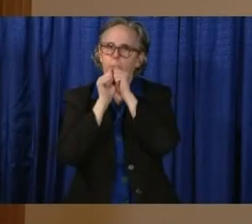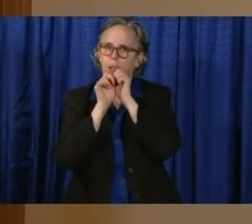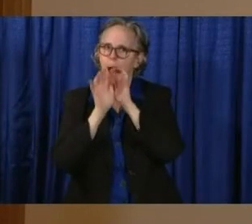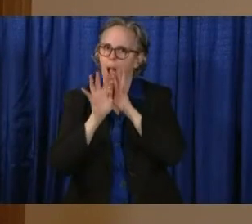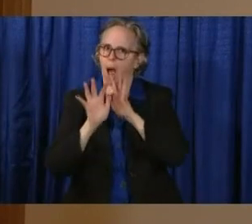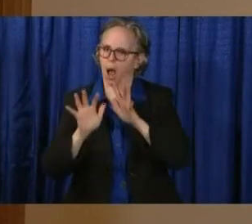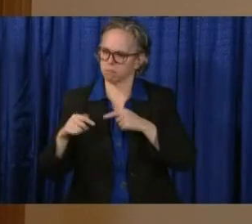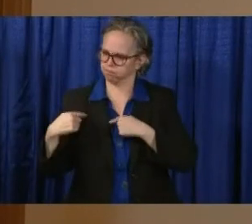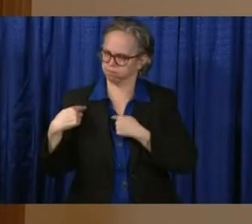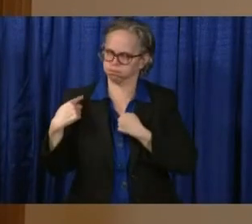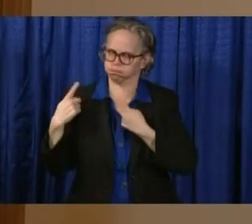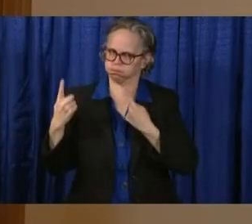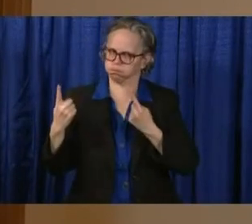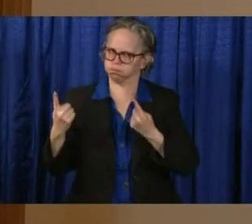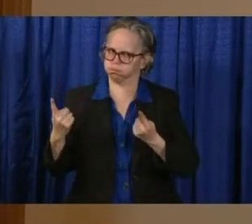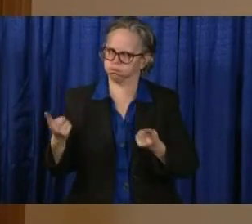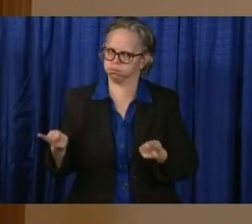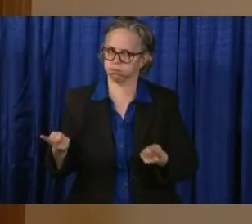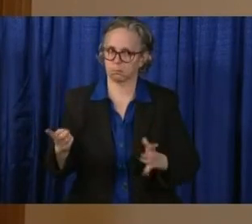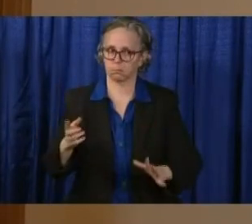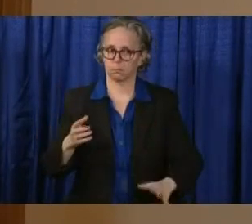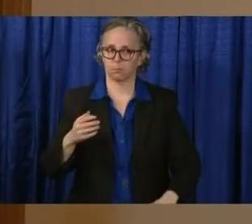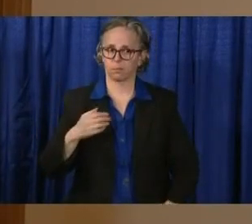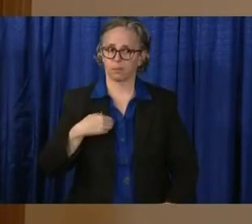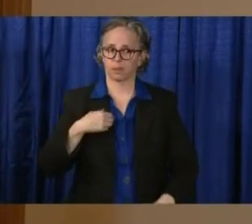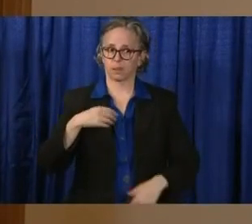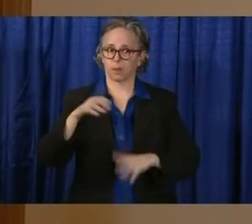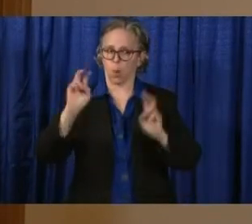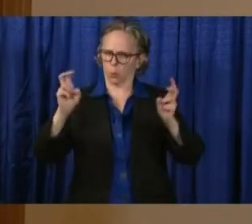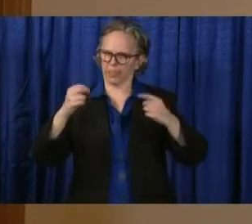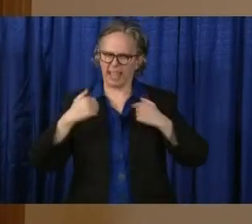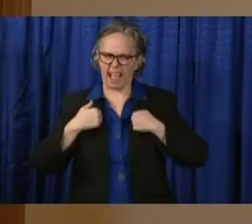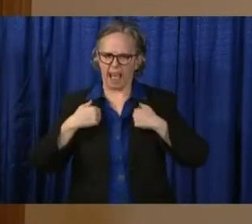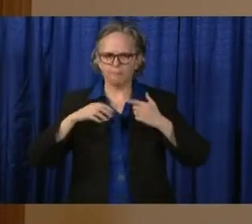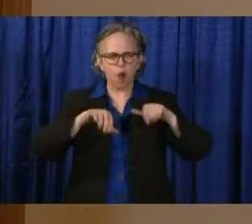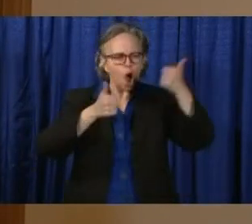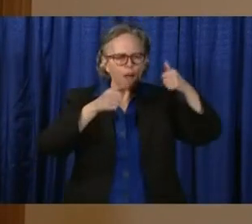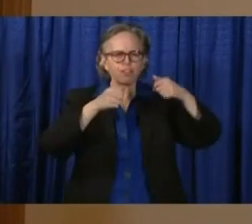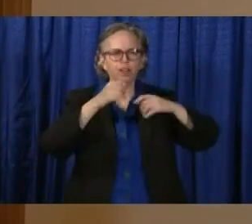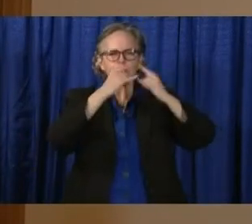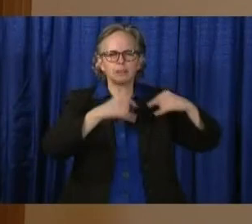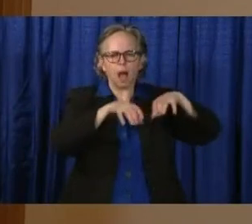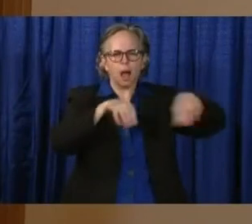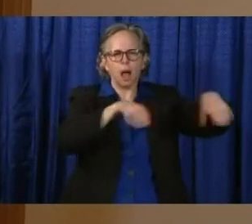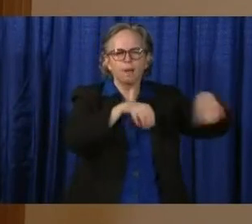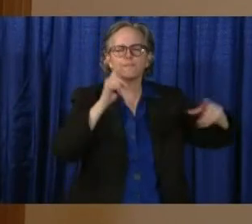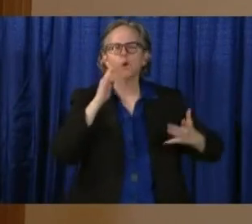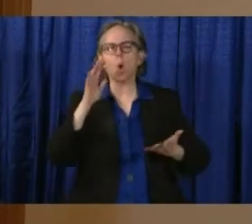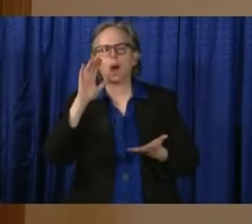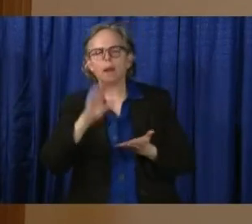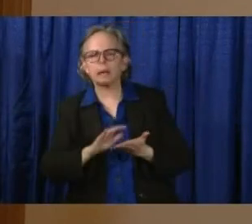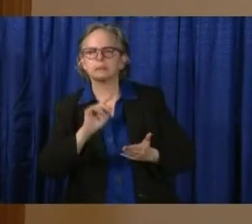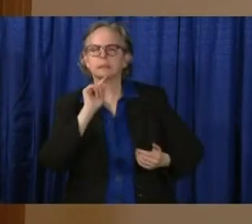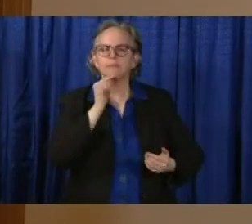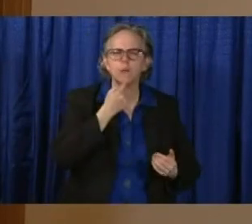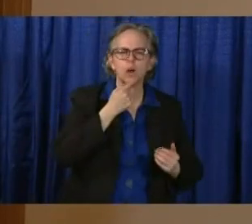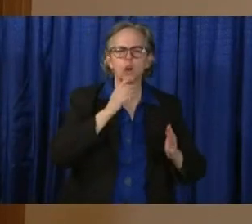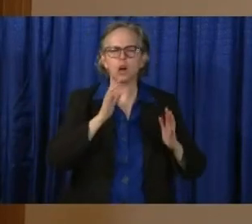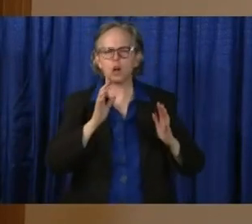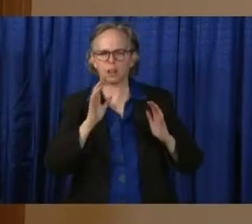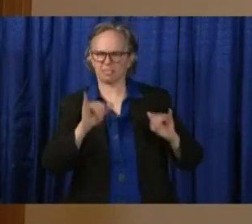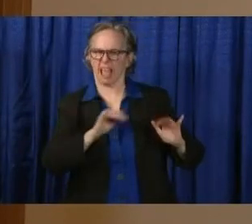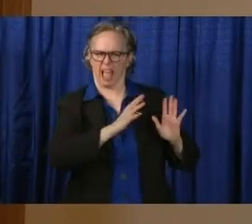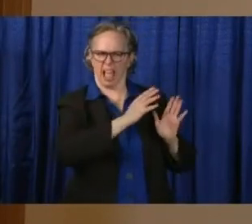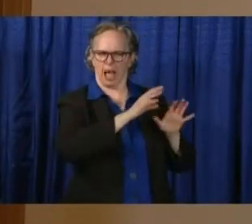spaces, and that will be for people that are stepping down out of the hospital, lower acuity folks. So that's how we'll be